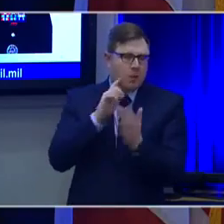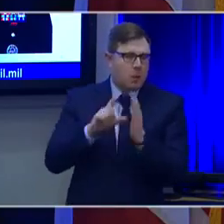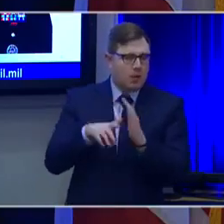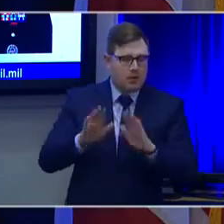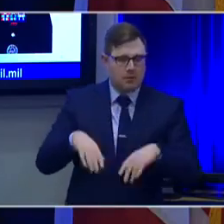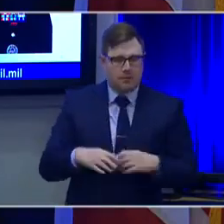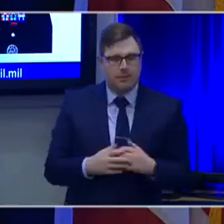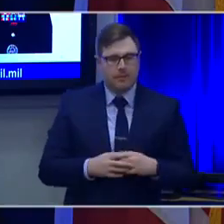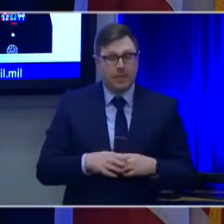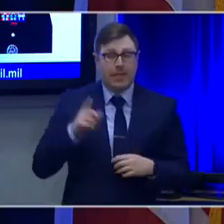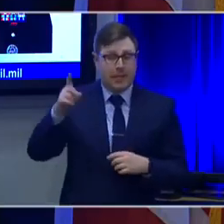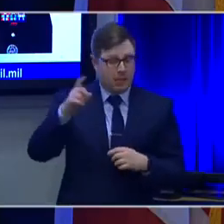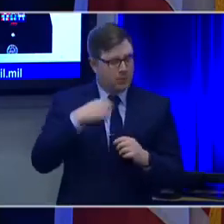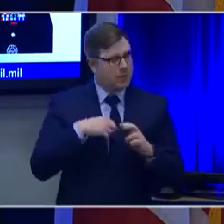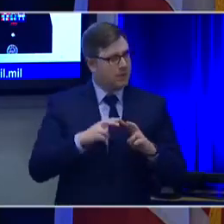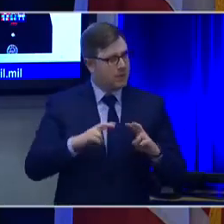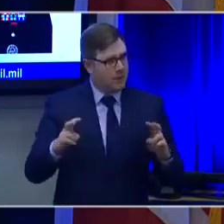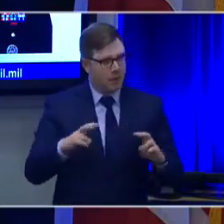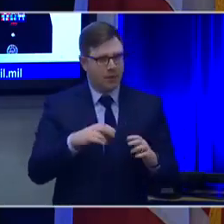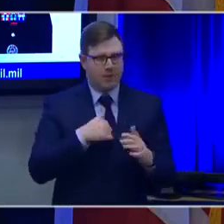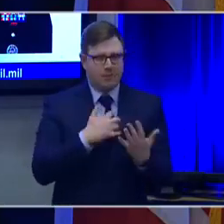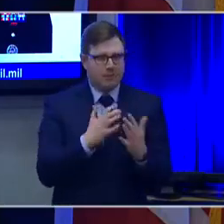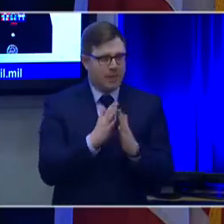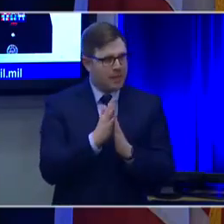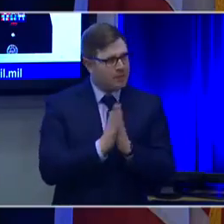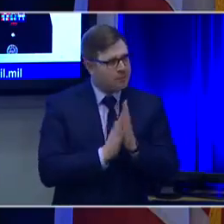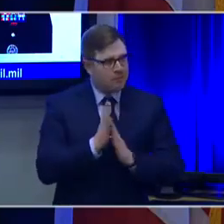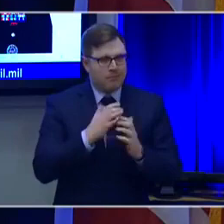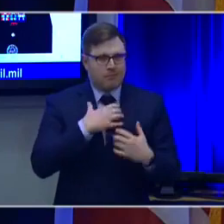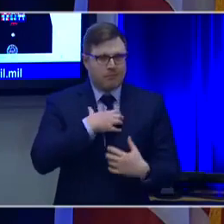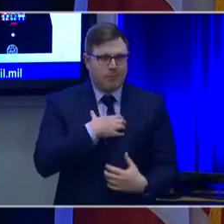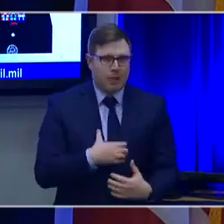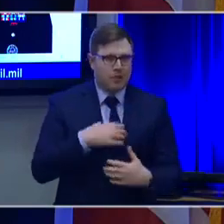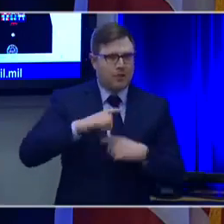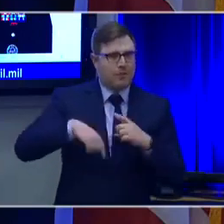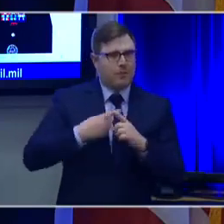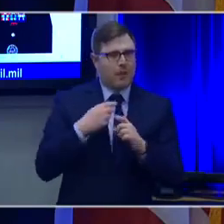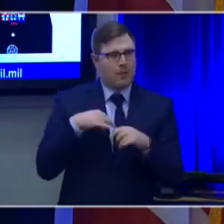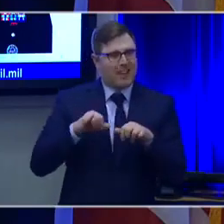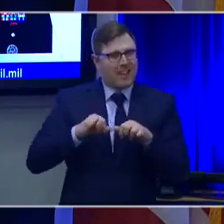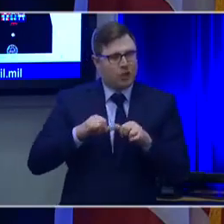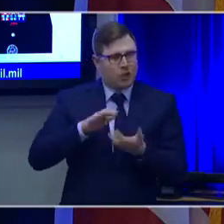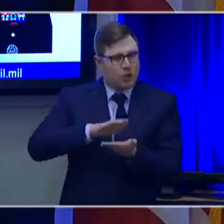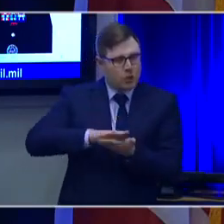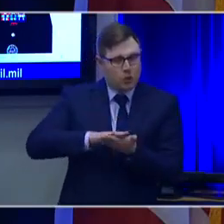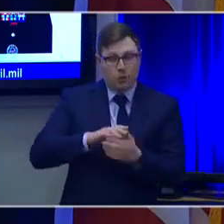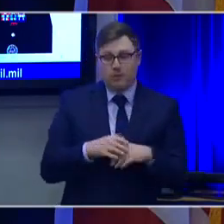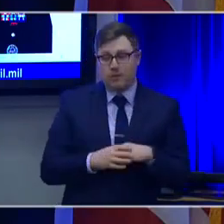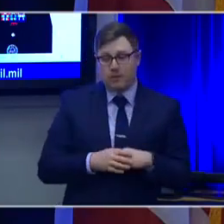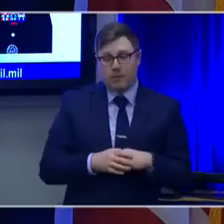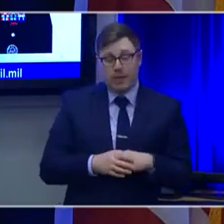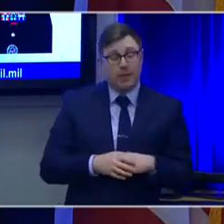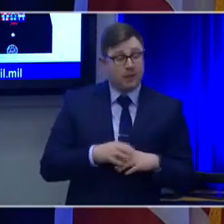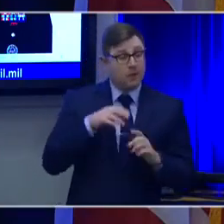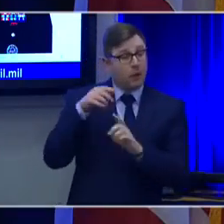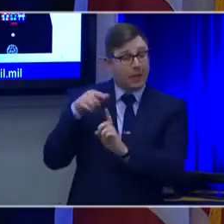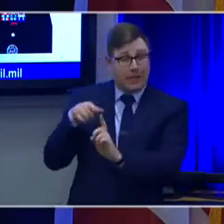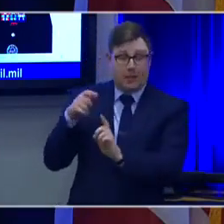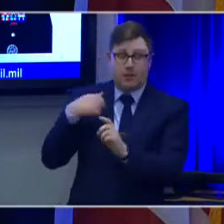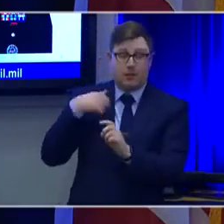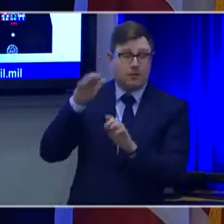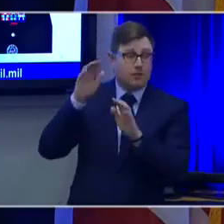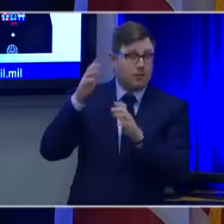engineers and engineer education. Amazing man. Part of the greatest generation. Flew bombers in World War II.